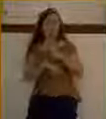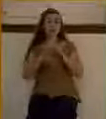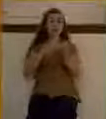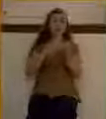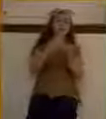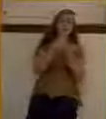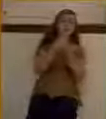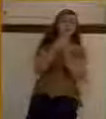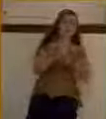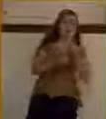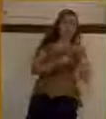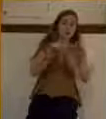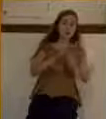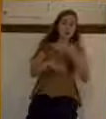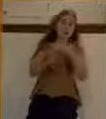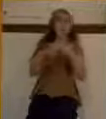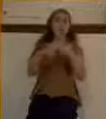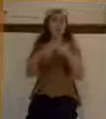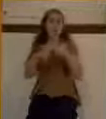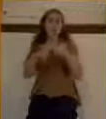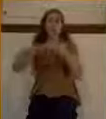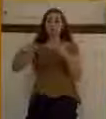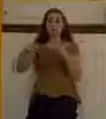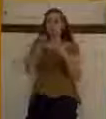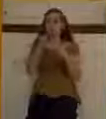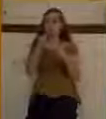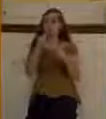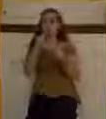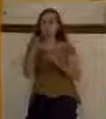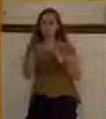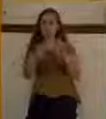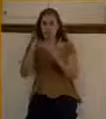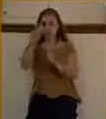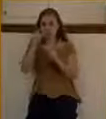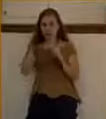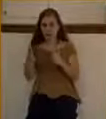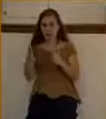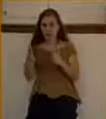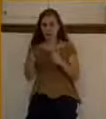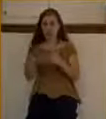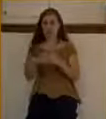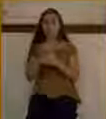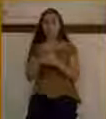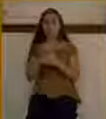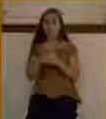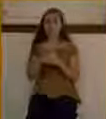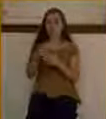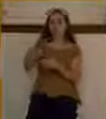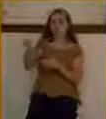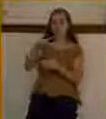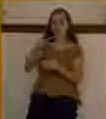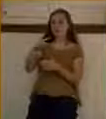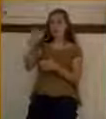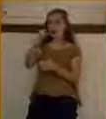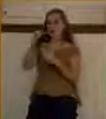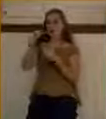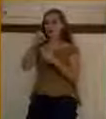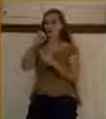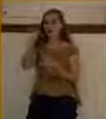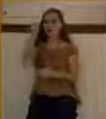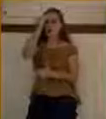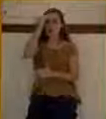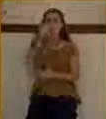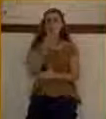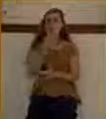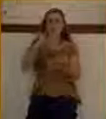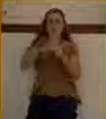of the Hebrew ancestry or custom of names. And so Mark is clear to point him out. And it says that he